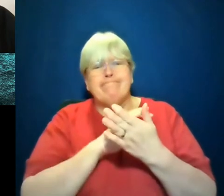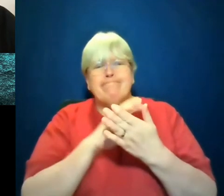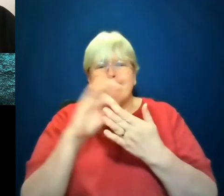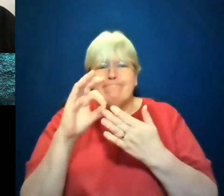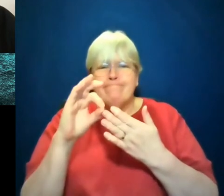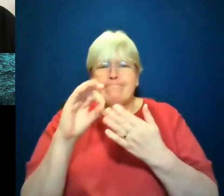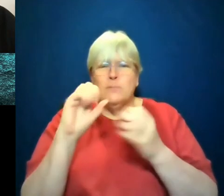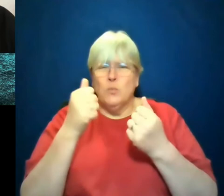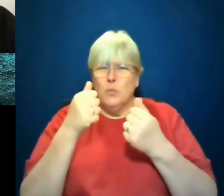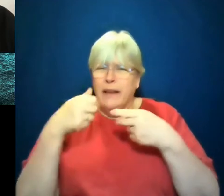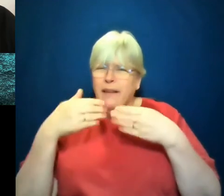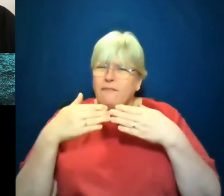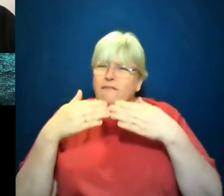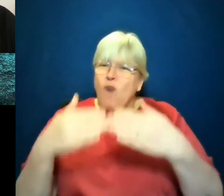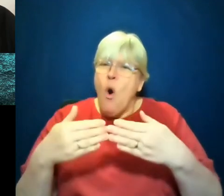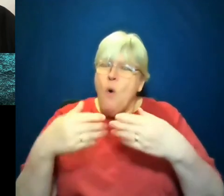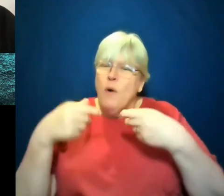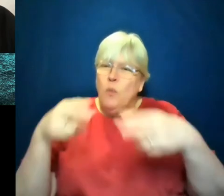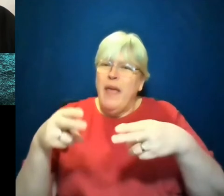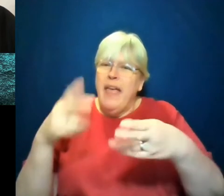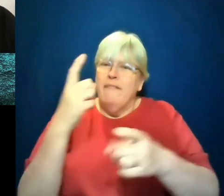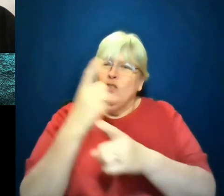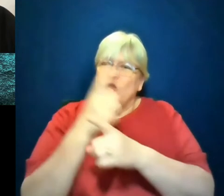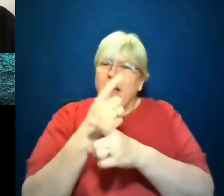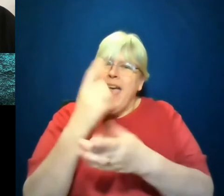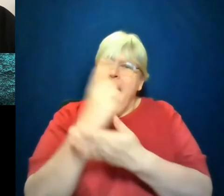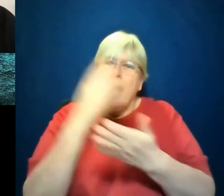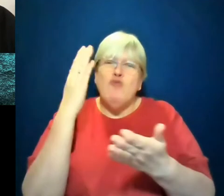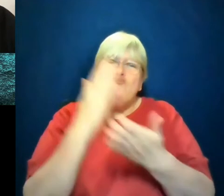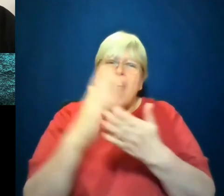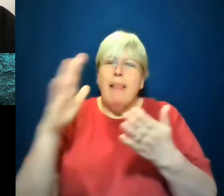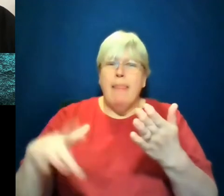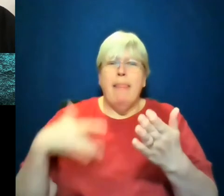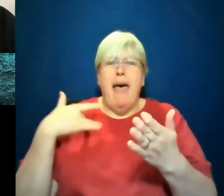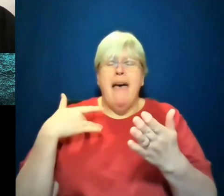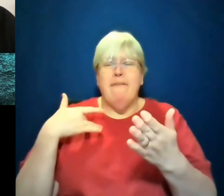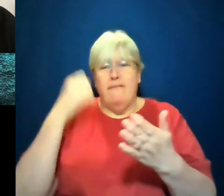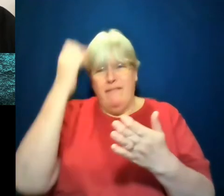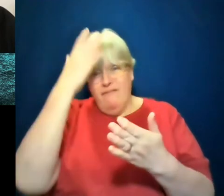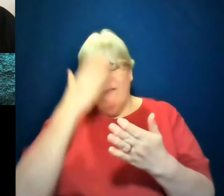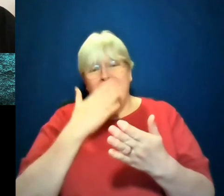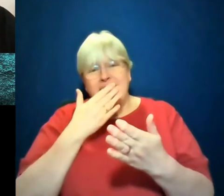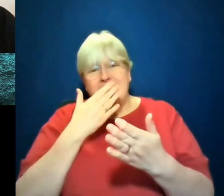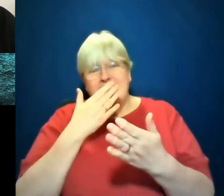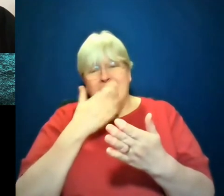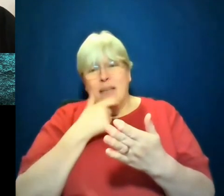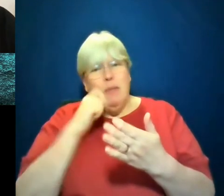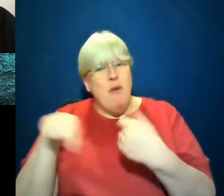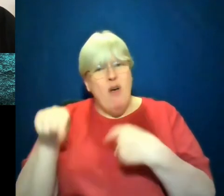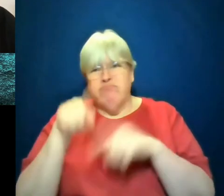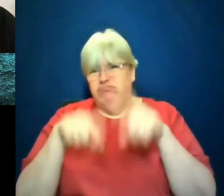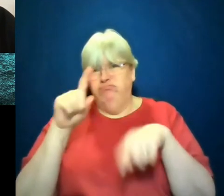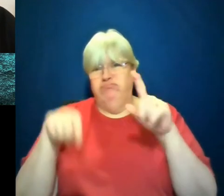way of talking about the realities that are facing people of all kinds,